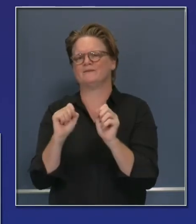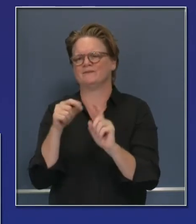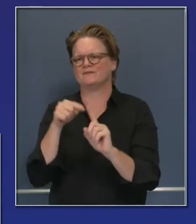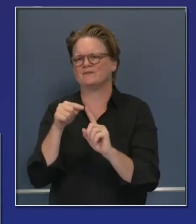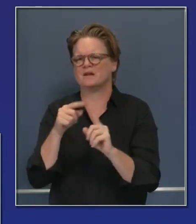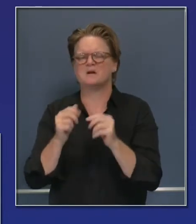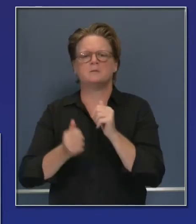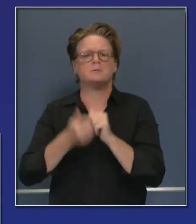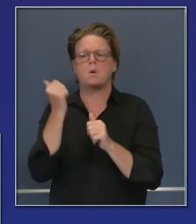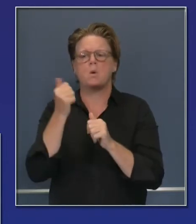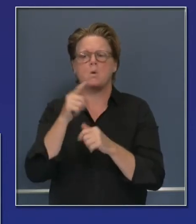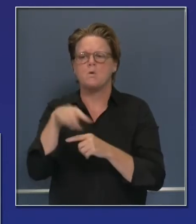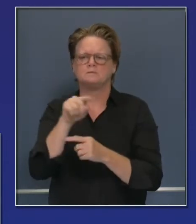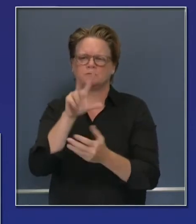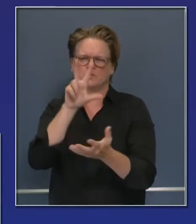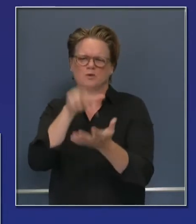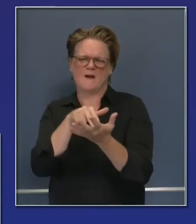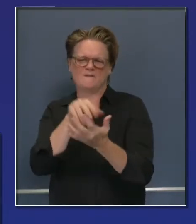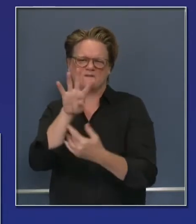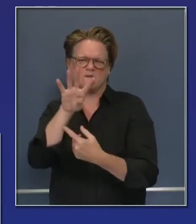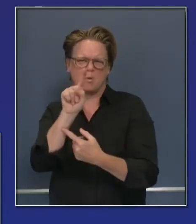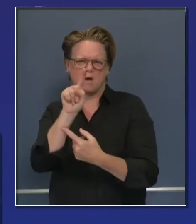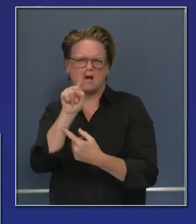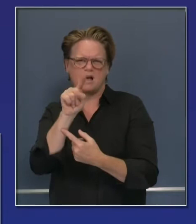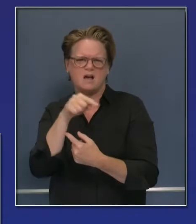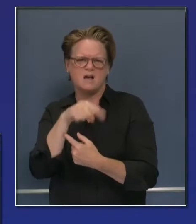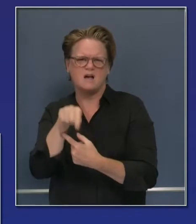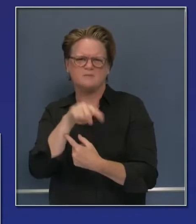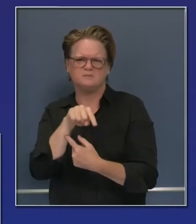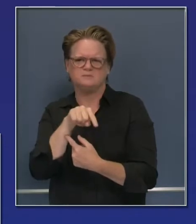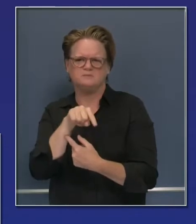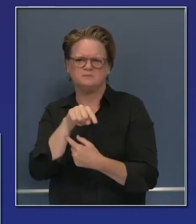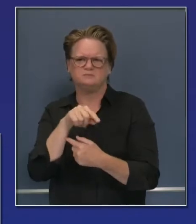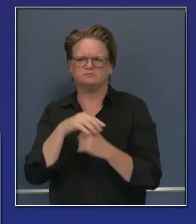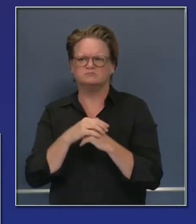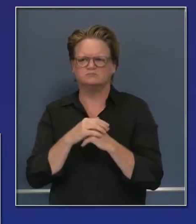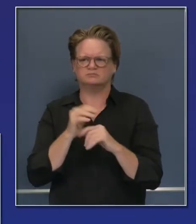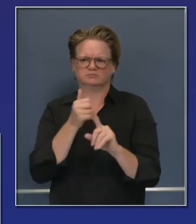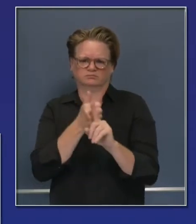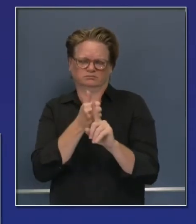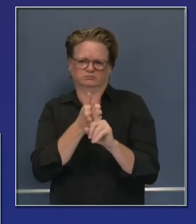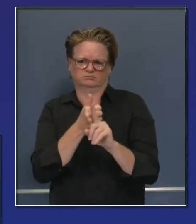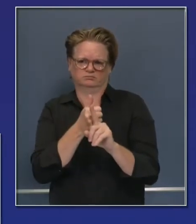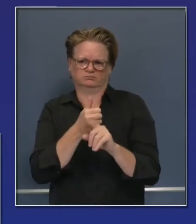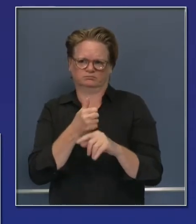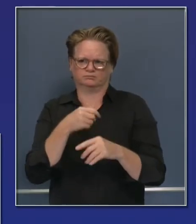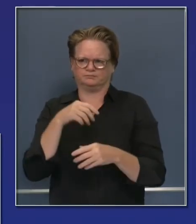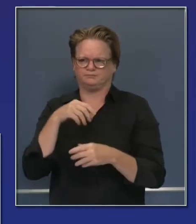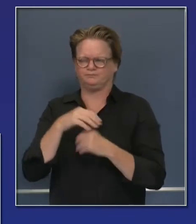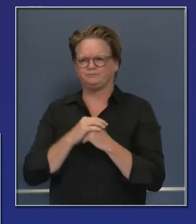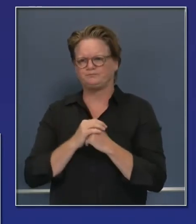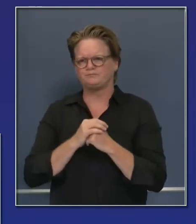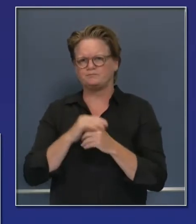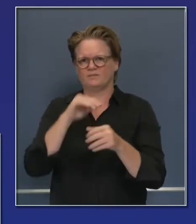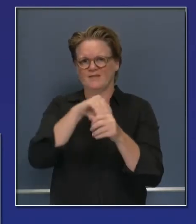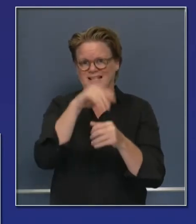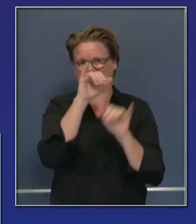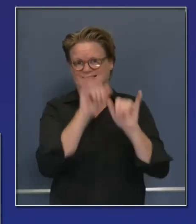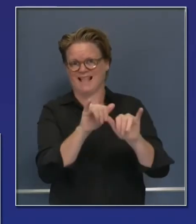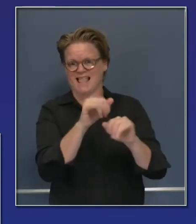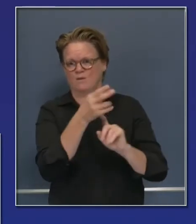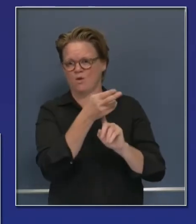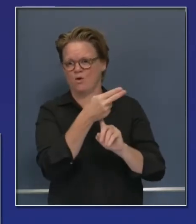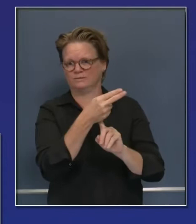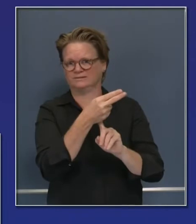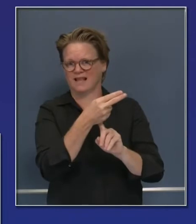3,041 people out of 3,889 in hotel rooms so they can